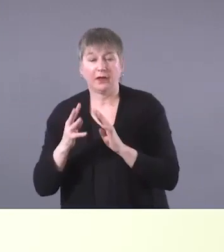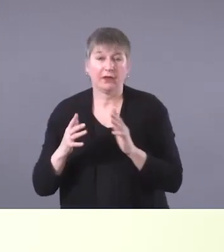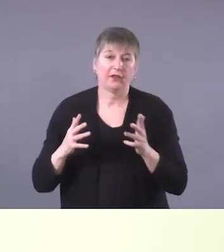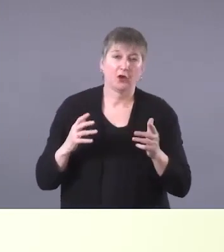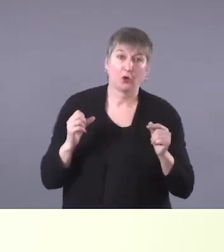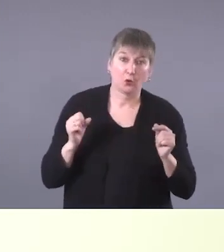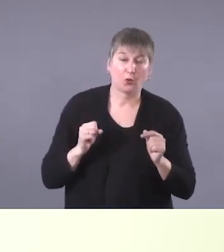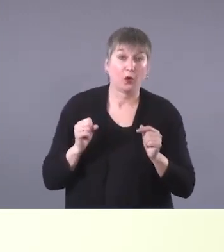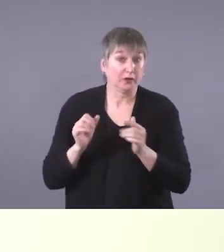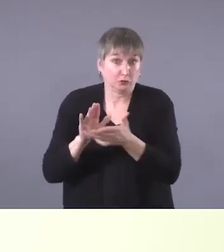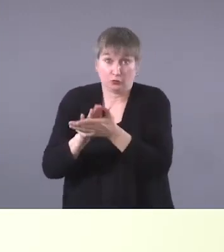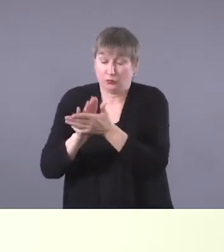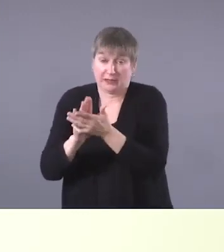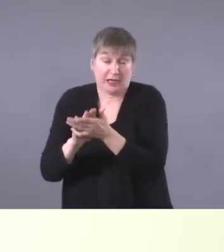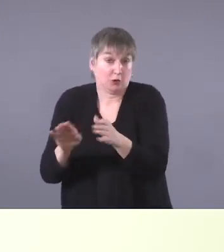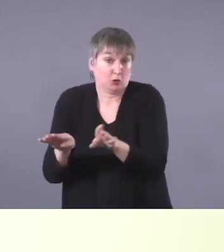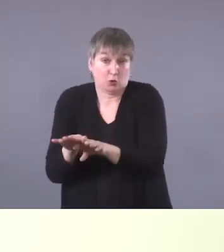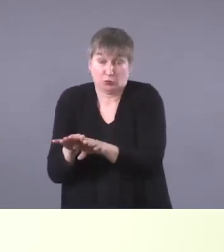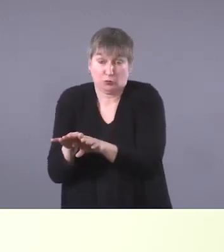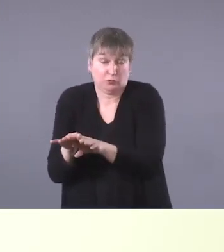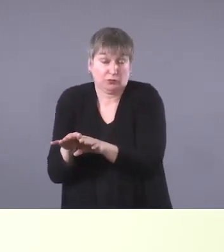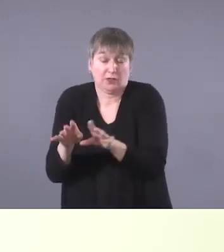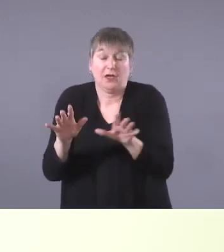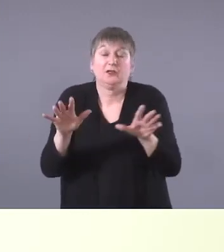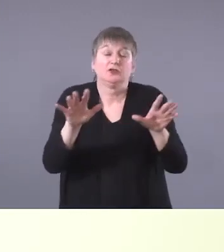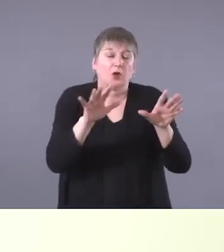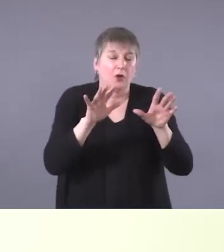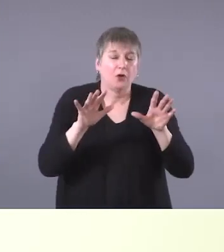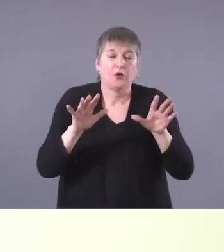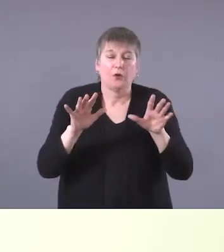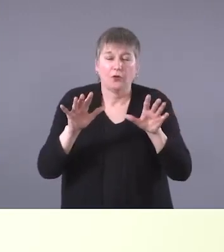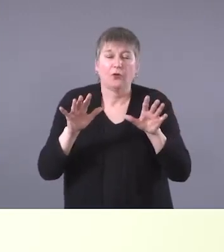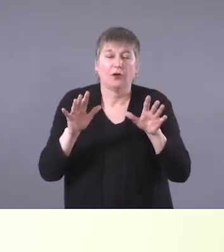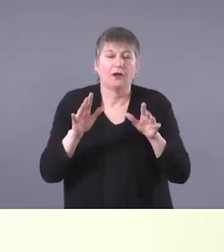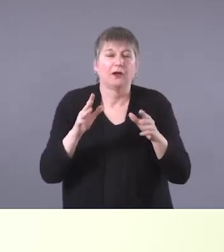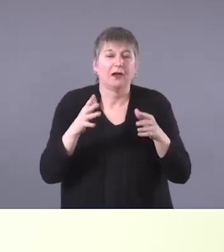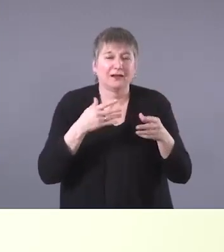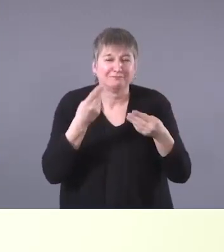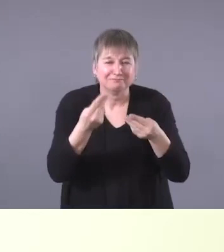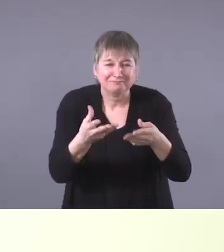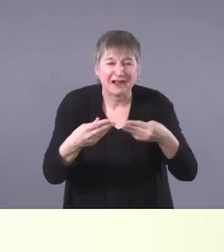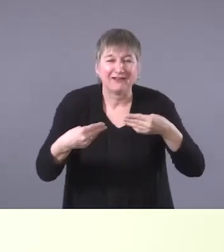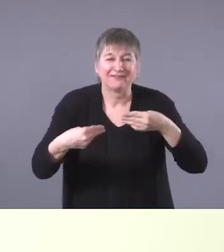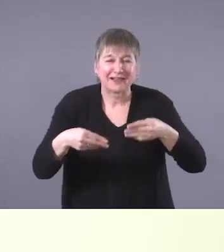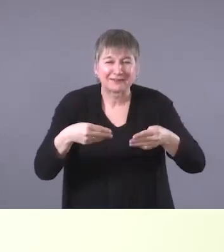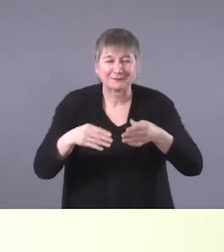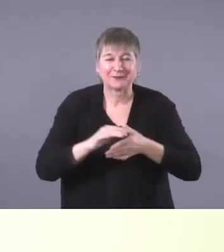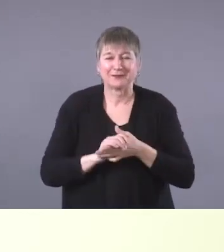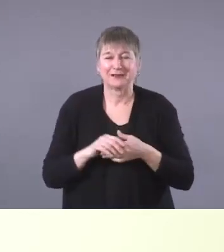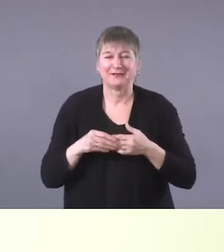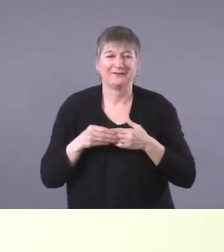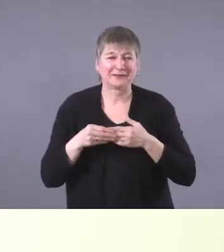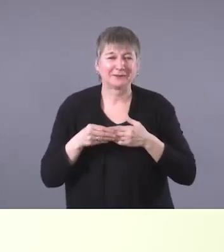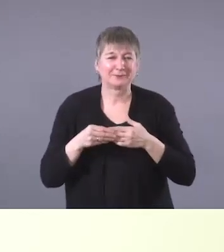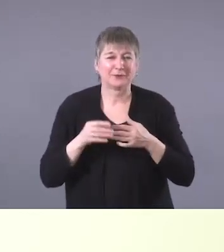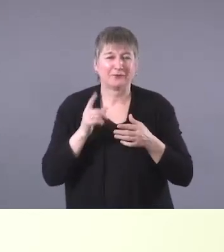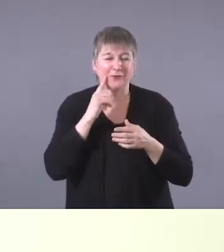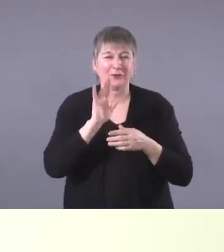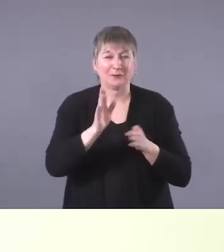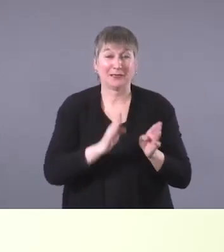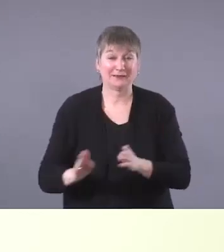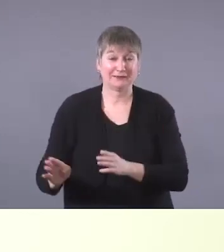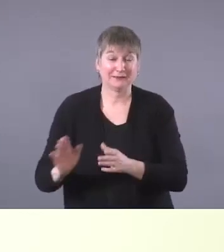a school can shut down based on that. So really, um, just have flexibility and, and, uh, in your, in your planning.